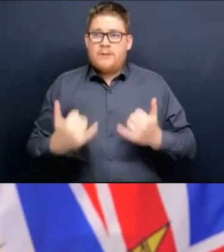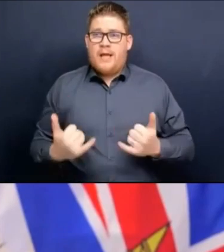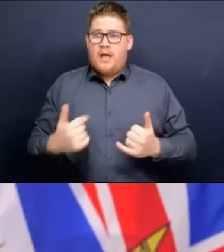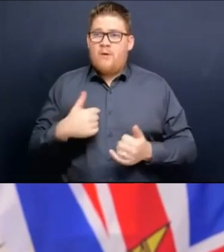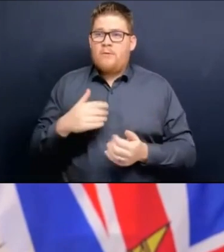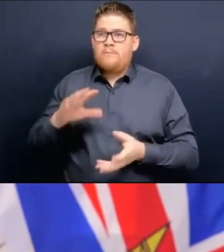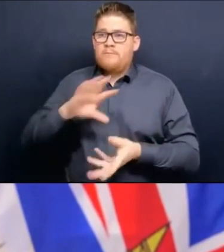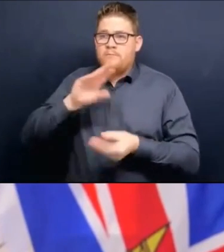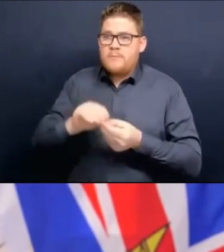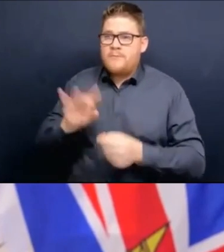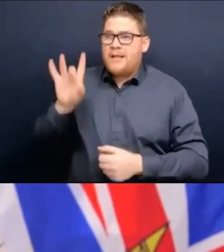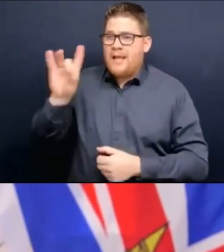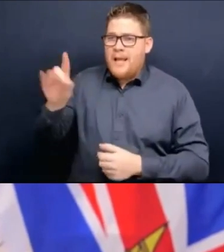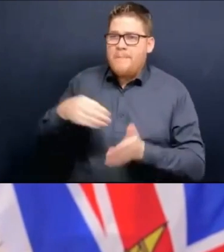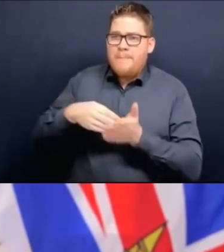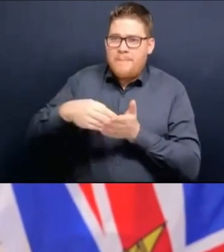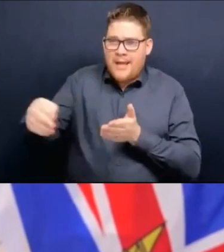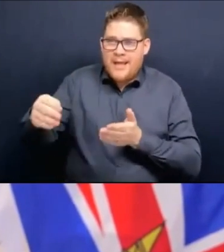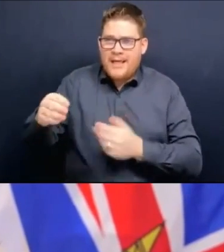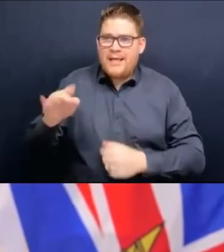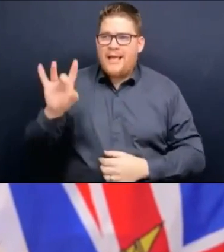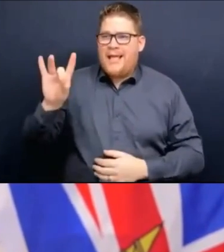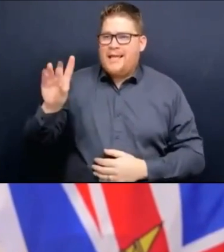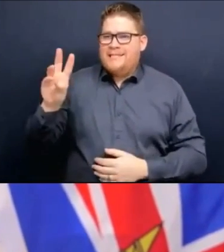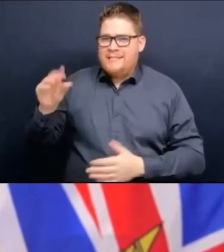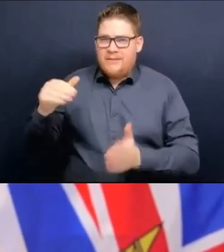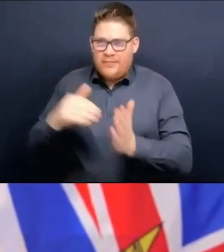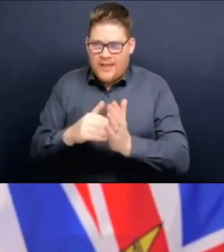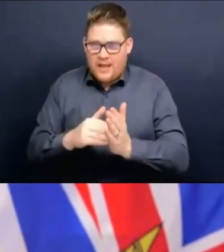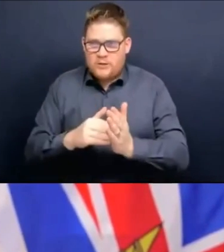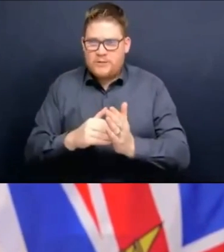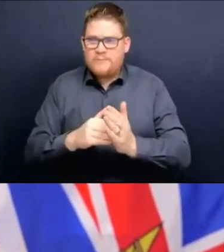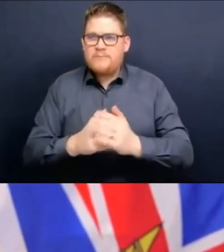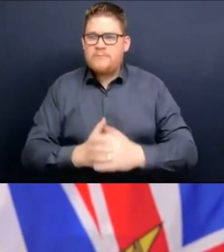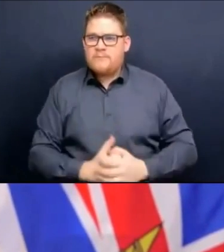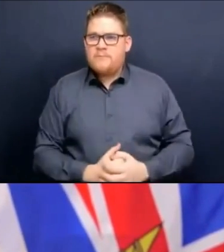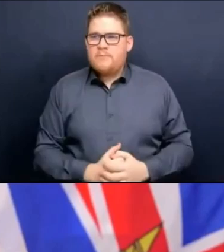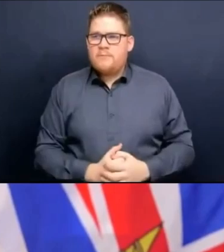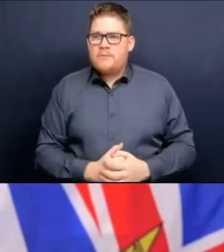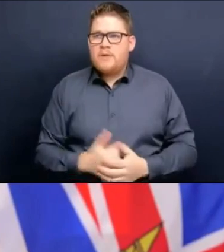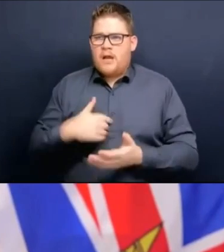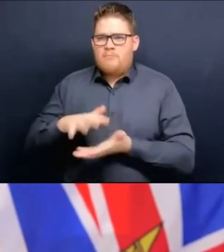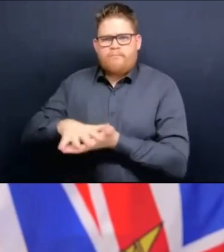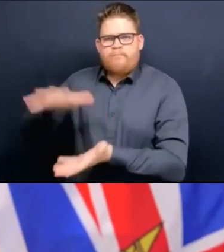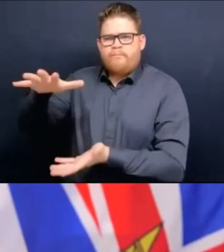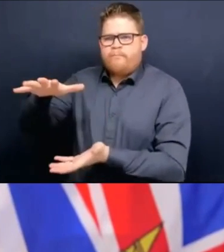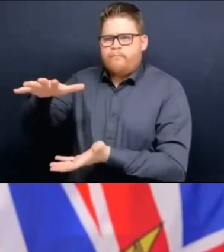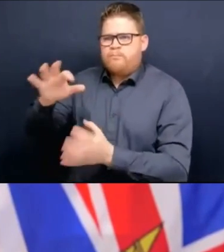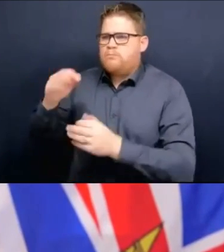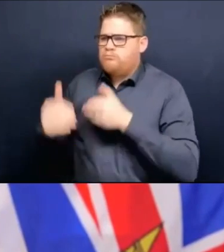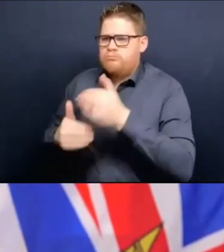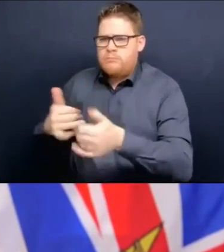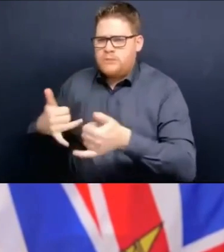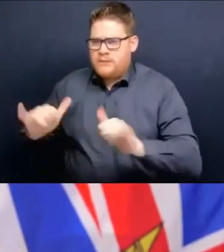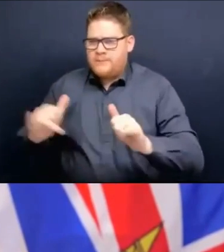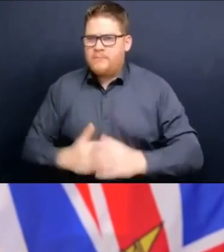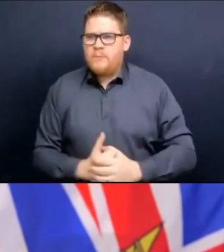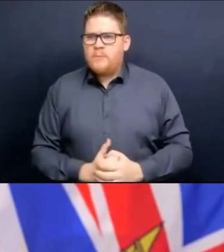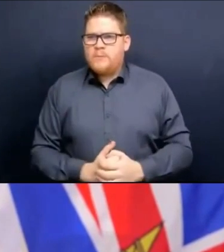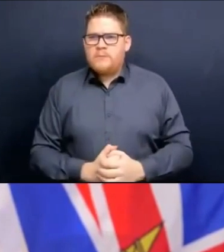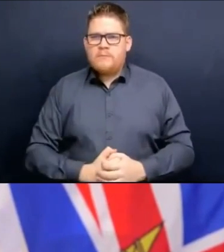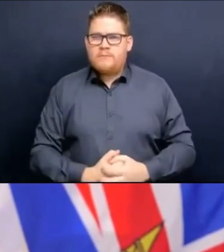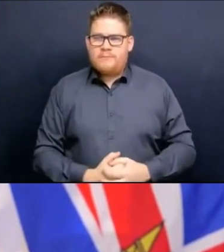of 8,086,648. As noted in previous weeks, 558